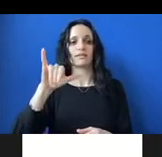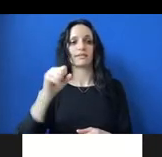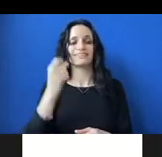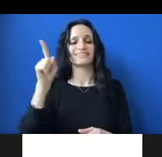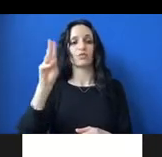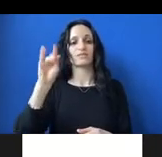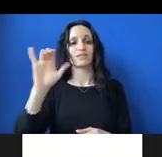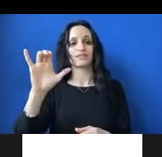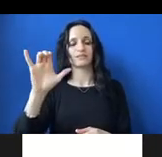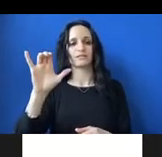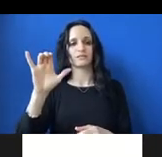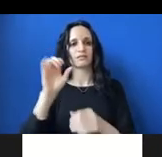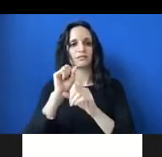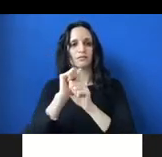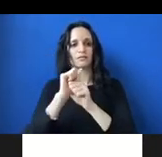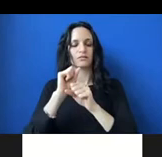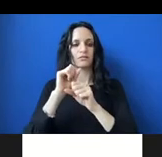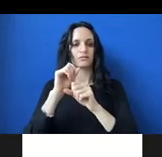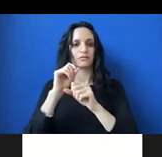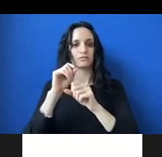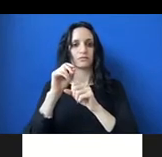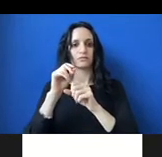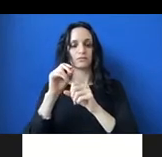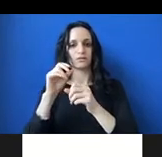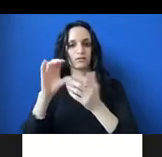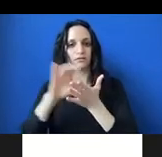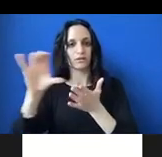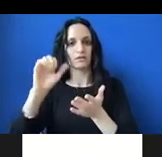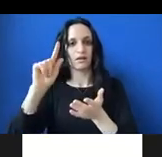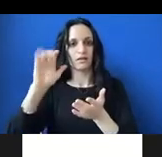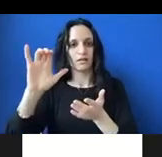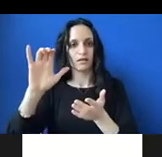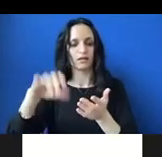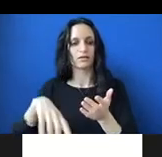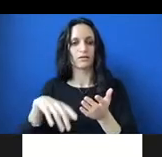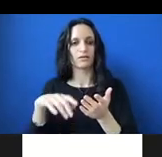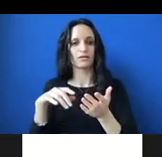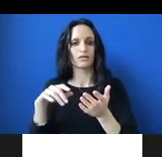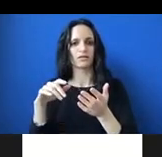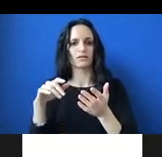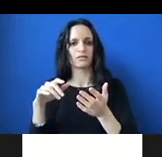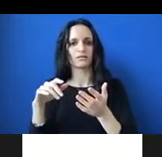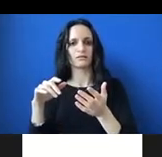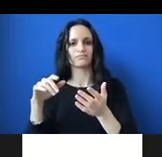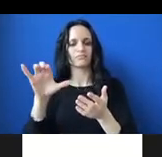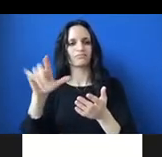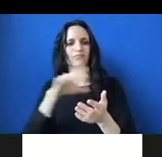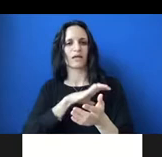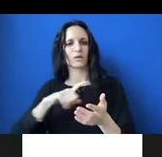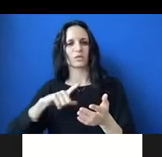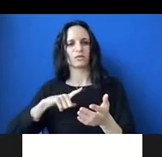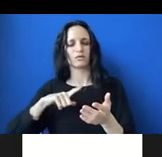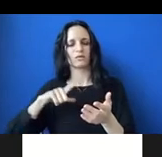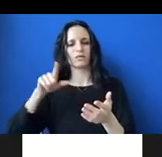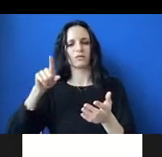have been funding ALEC, the American Legislative Exchange Council, which has been passing